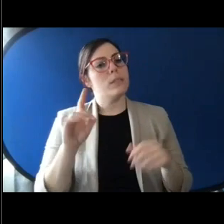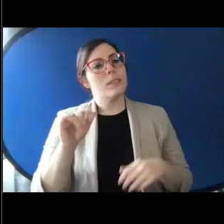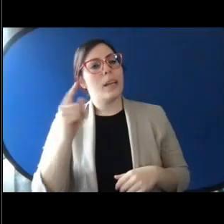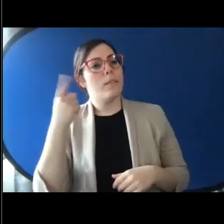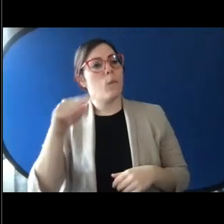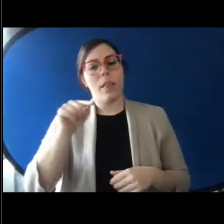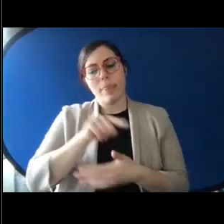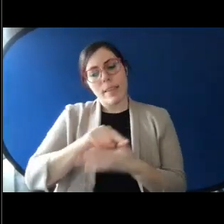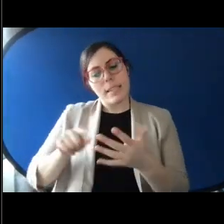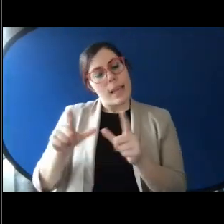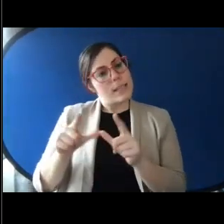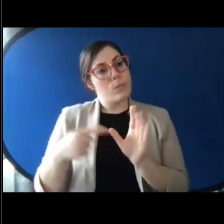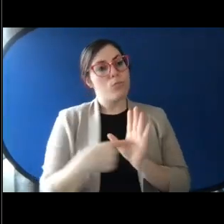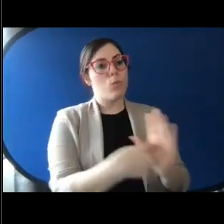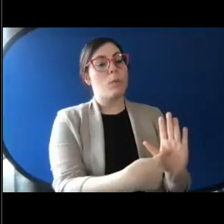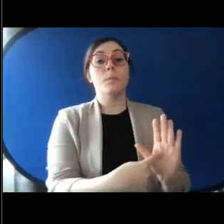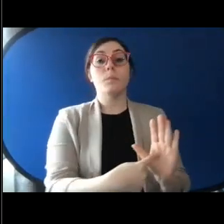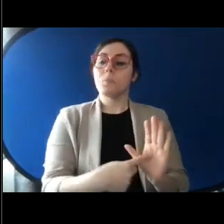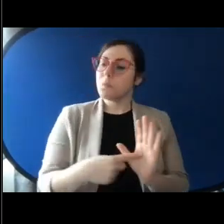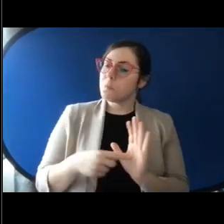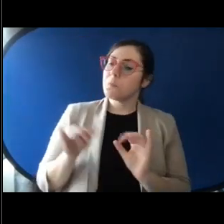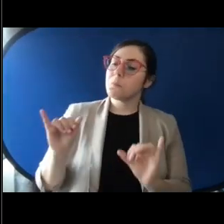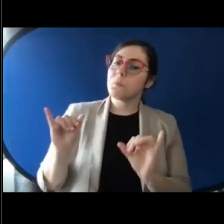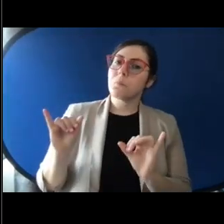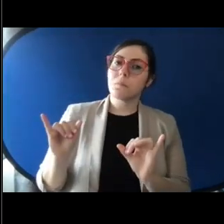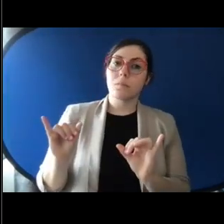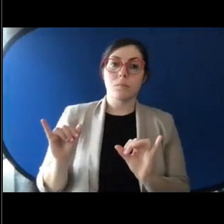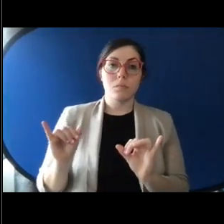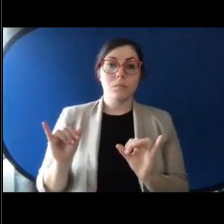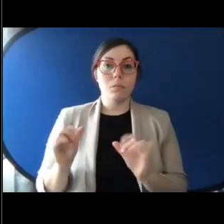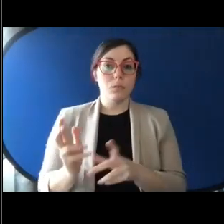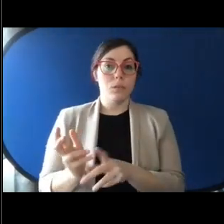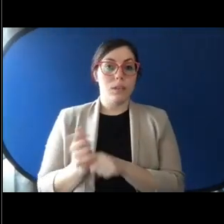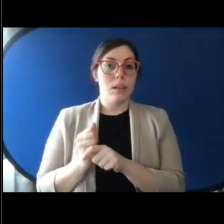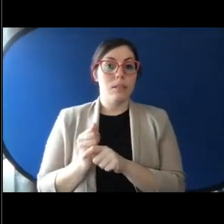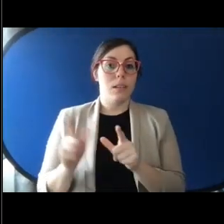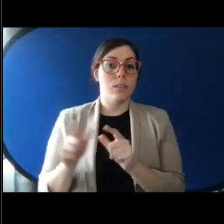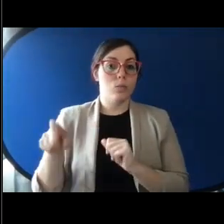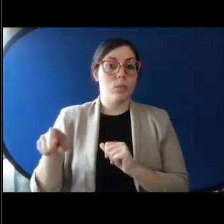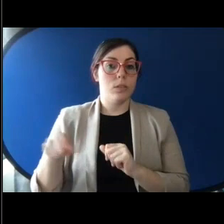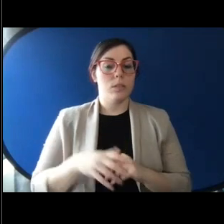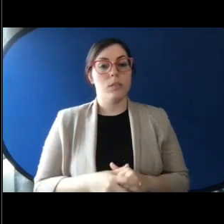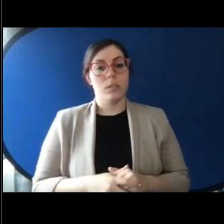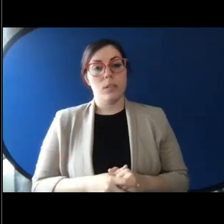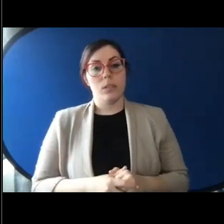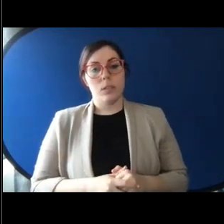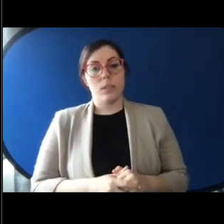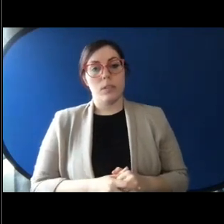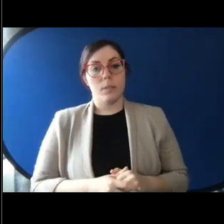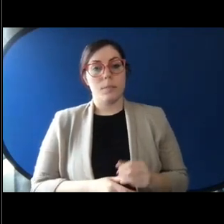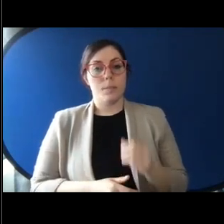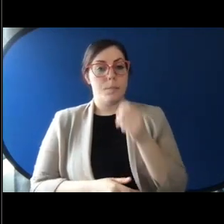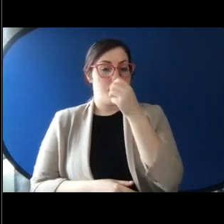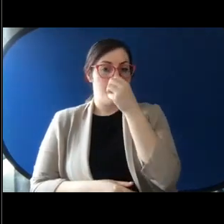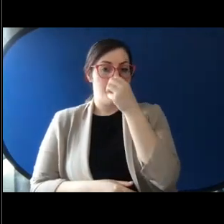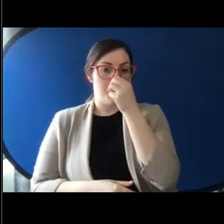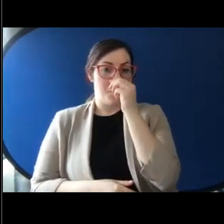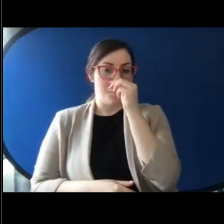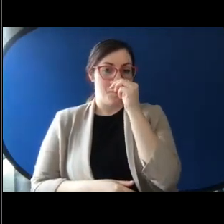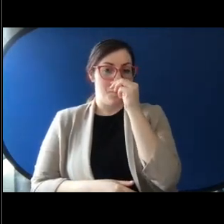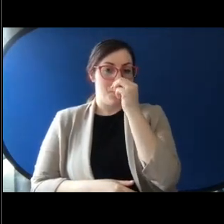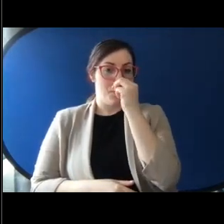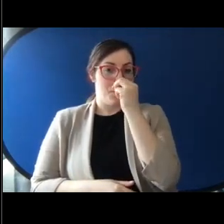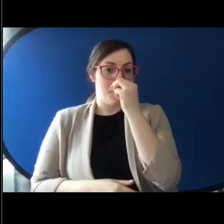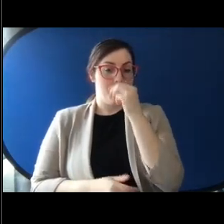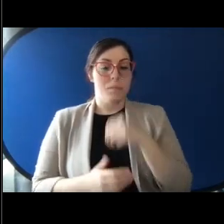got, then you can mix those. Life suddenly goes from being confusing, difficult, lots of meetings to I have my system,